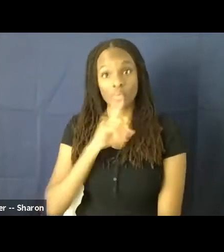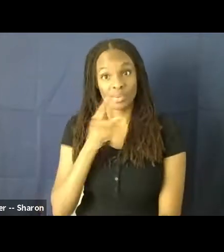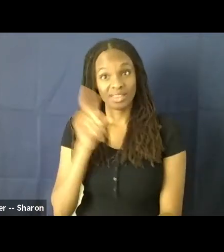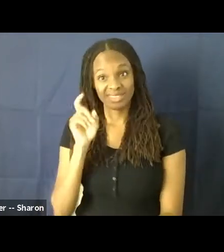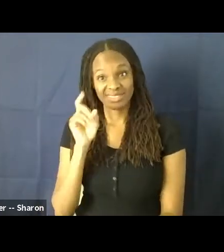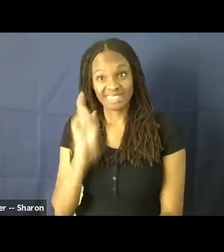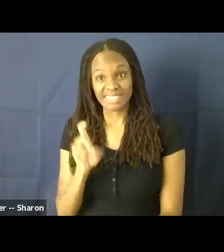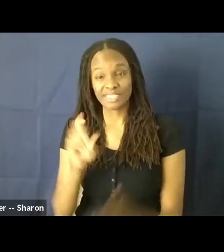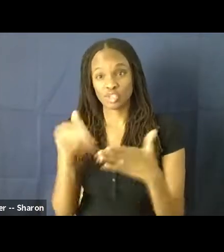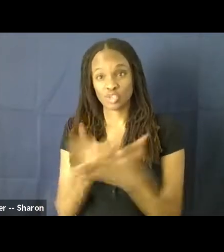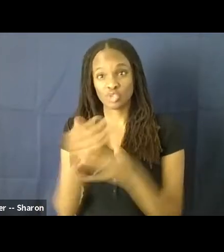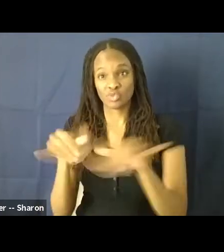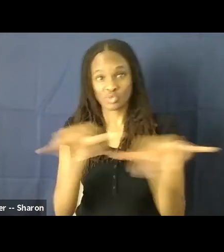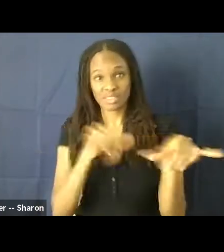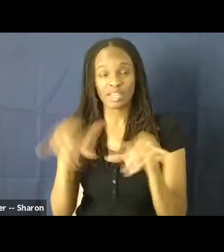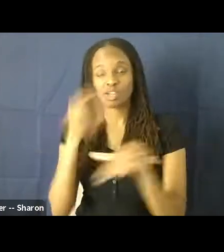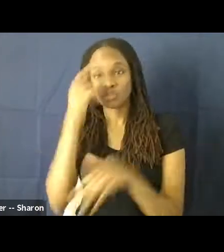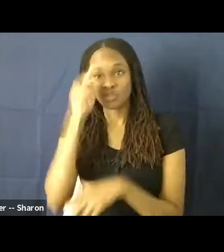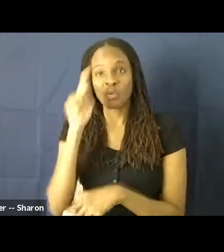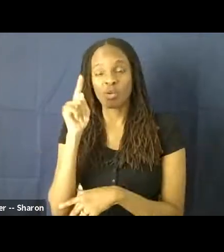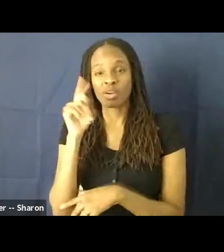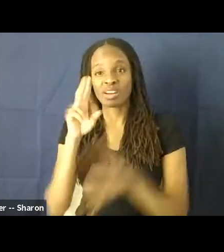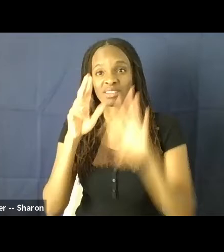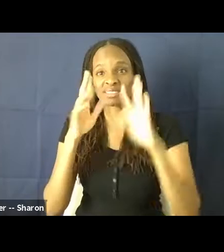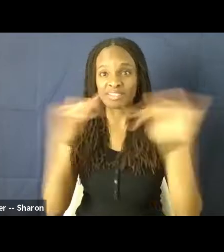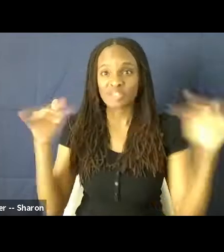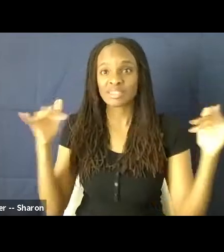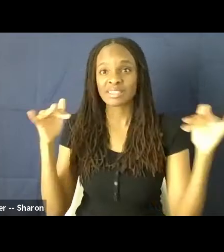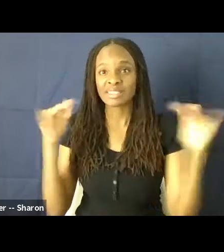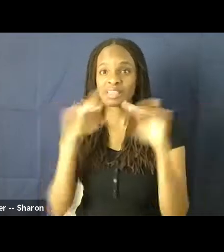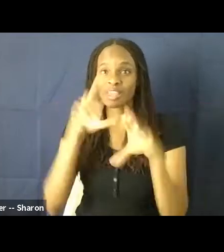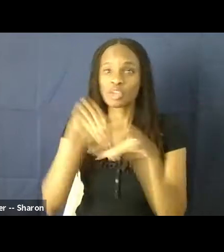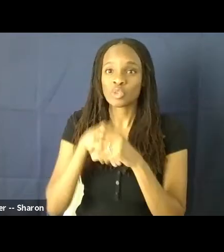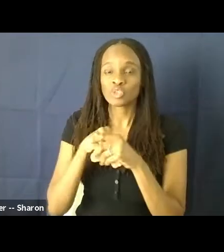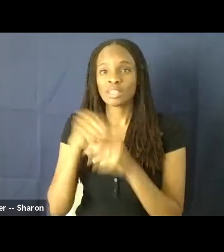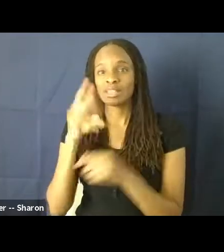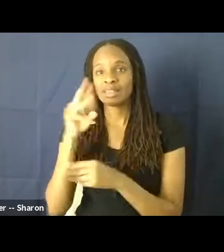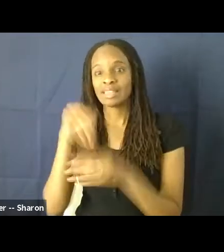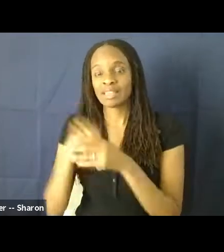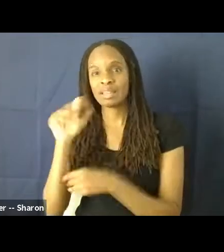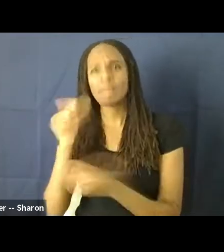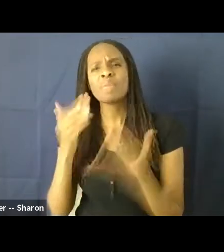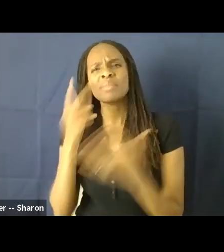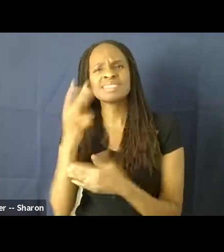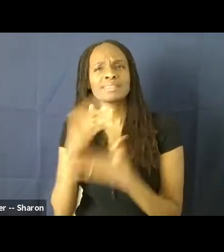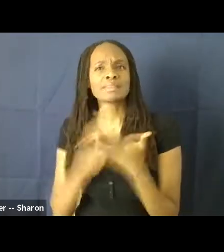for representation, diversity and inclusion in media. And we have seen some progress. You've probably heard about